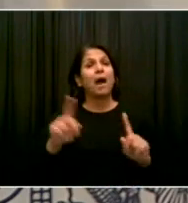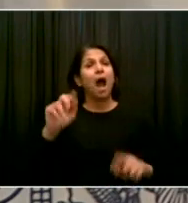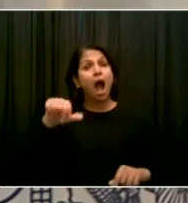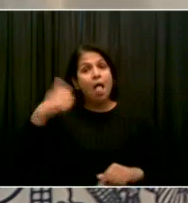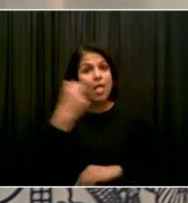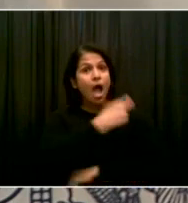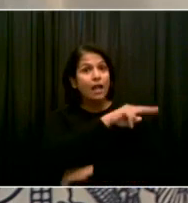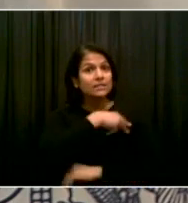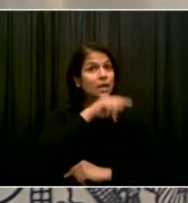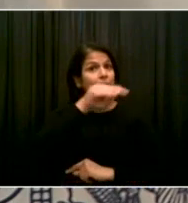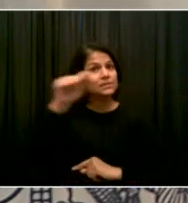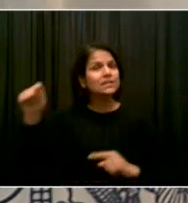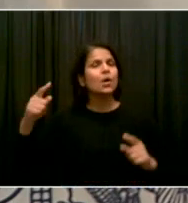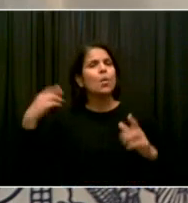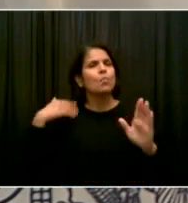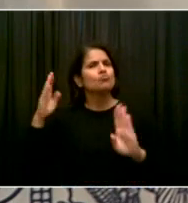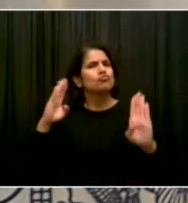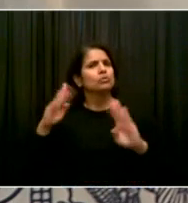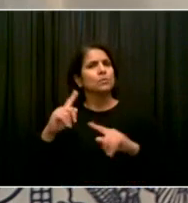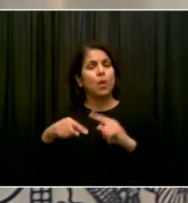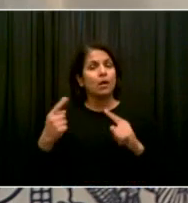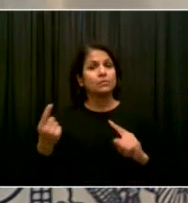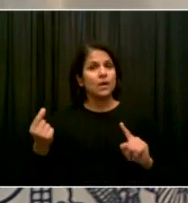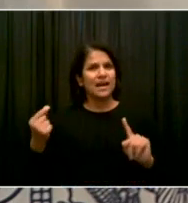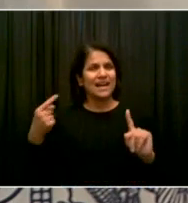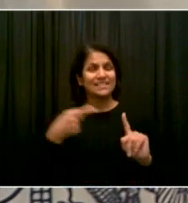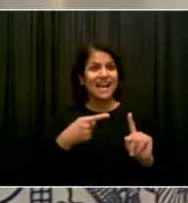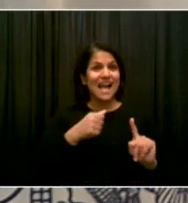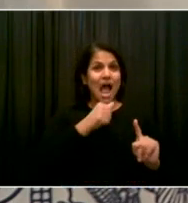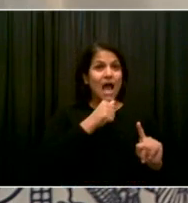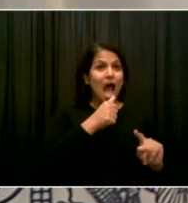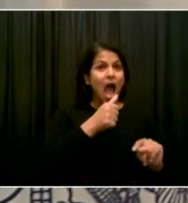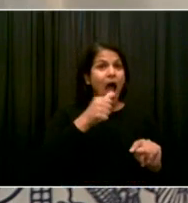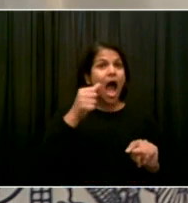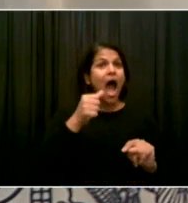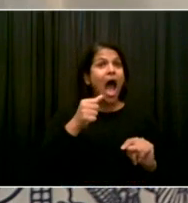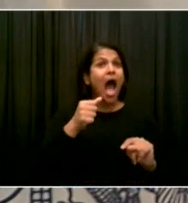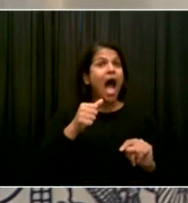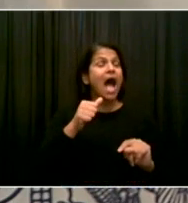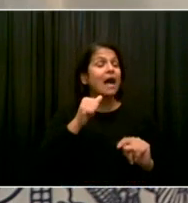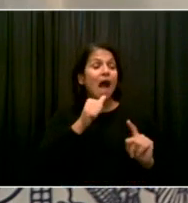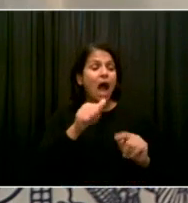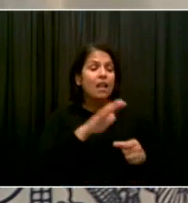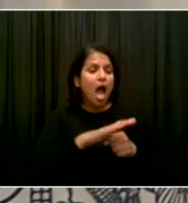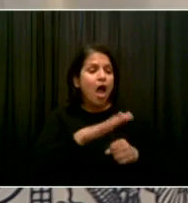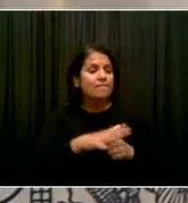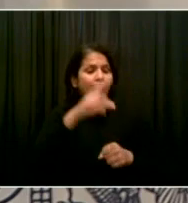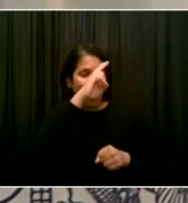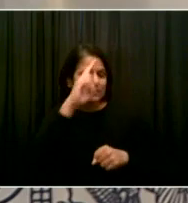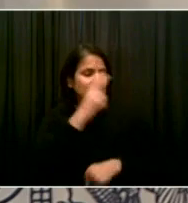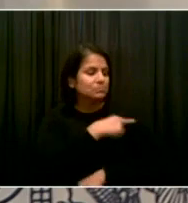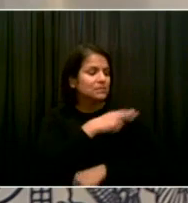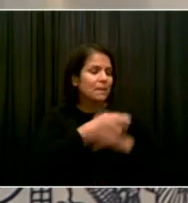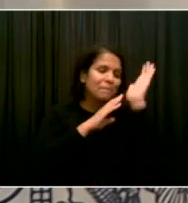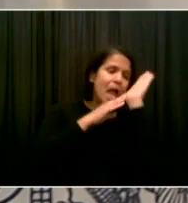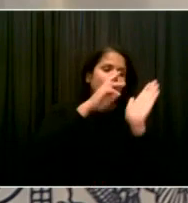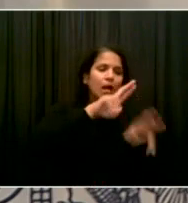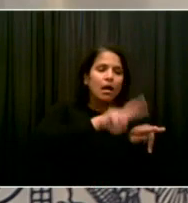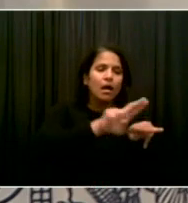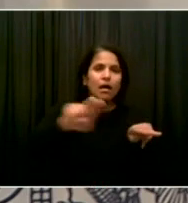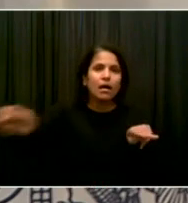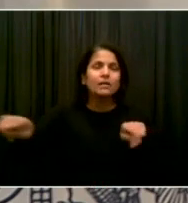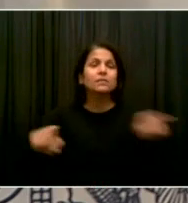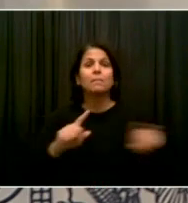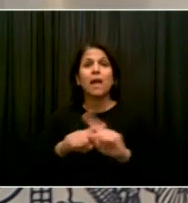of even mild cases coming into the hospitals, it could flatten the hospitals just based on solely staffing shortages. And